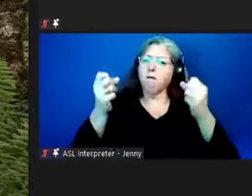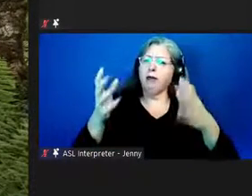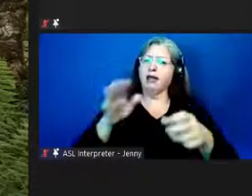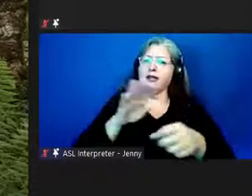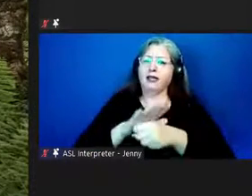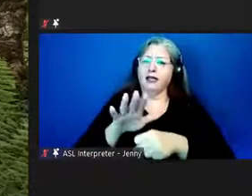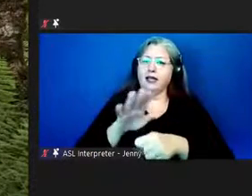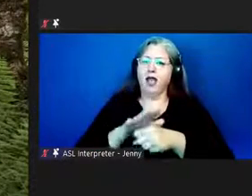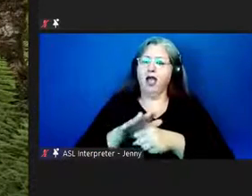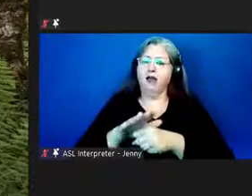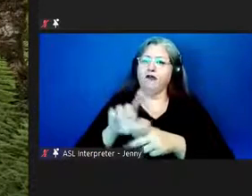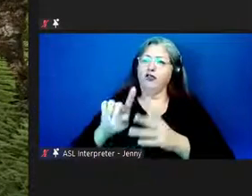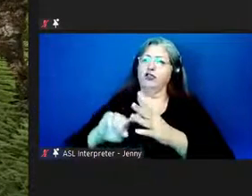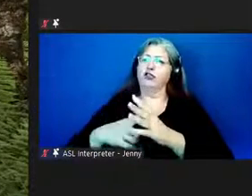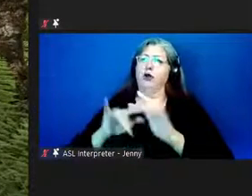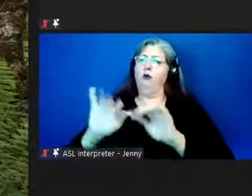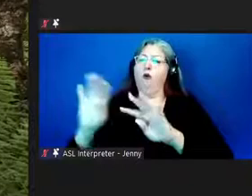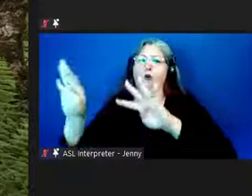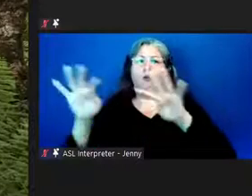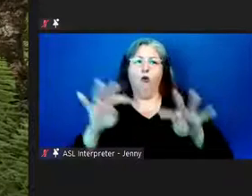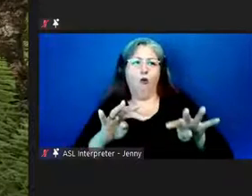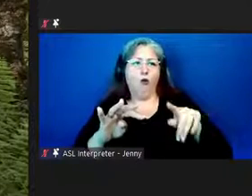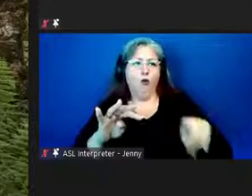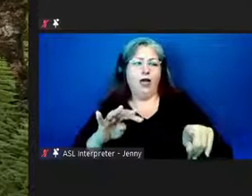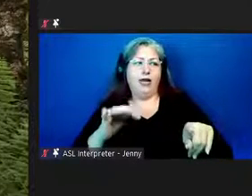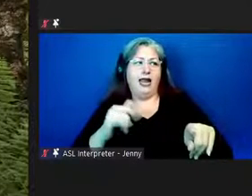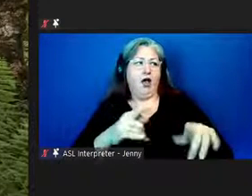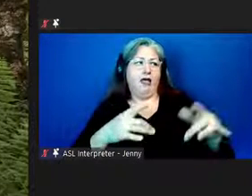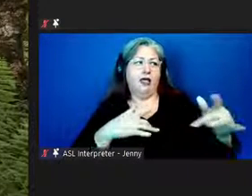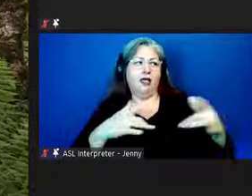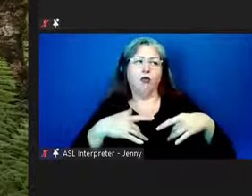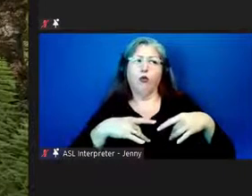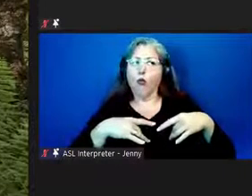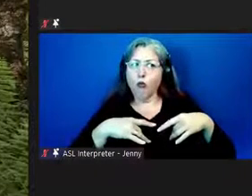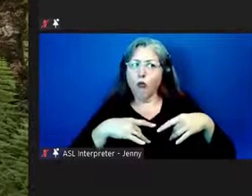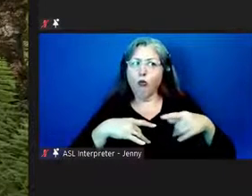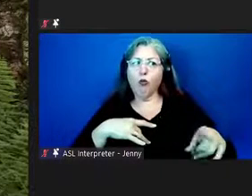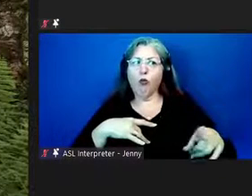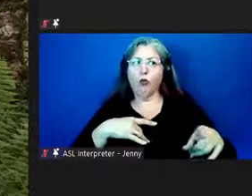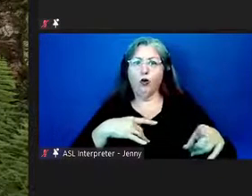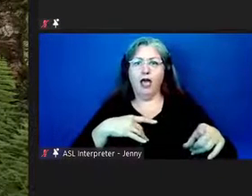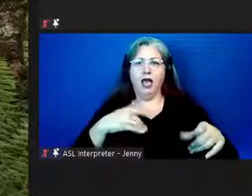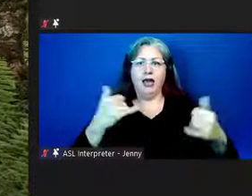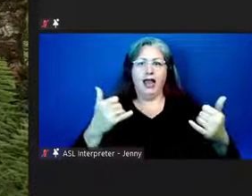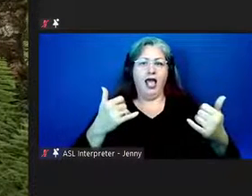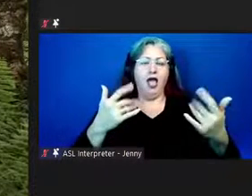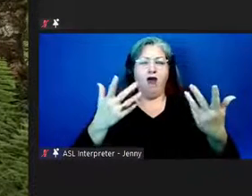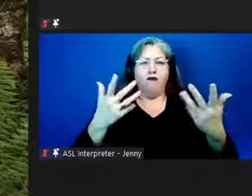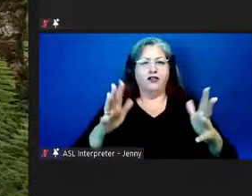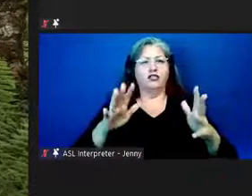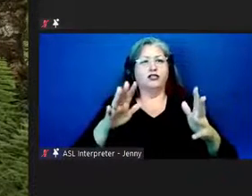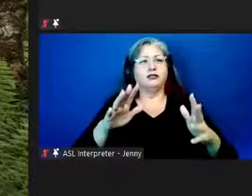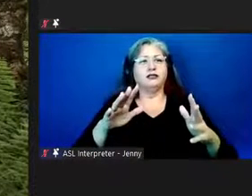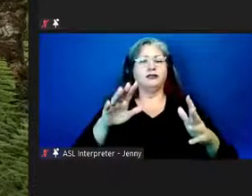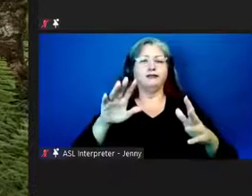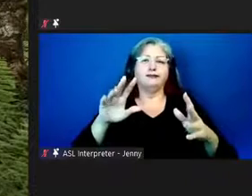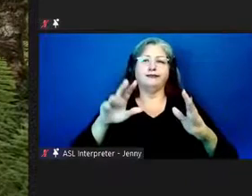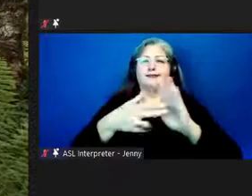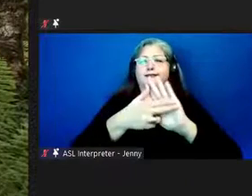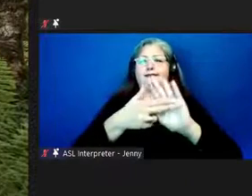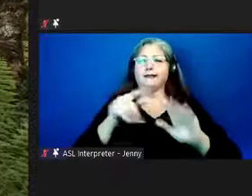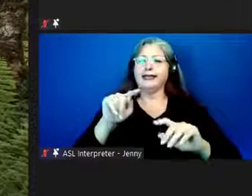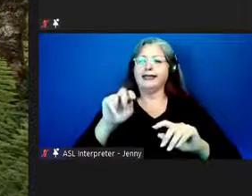attention to this concern of now what's happening now that we've gotten out of the territorial days